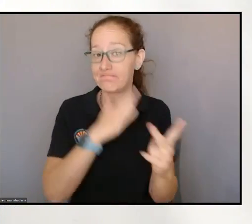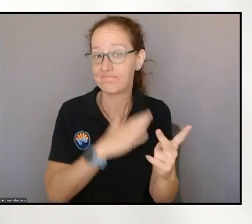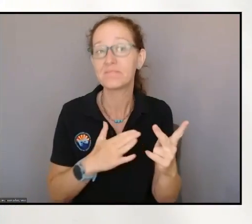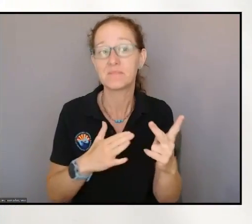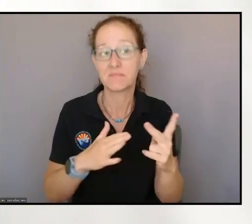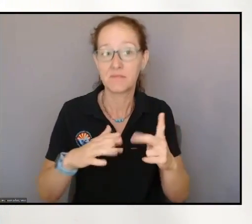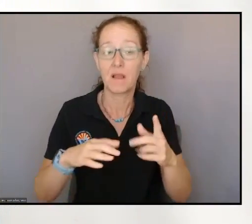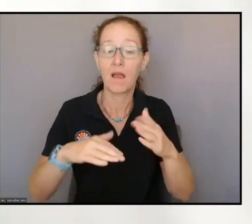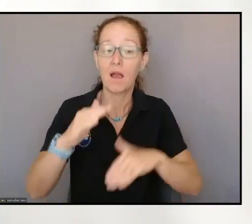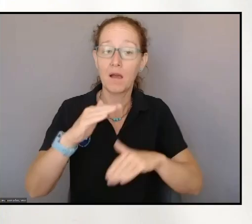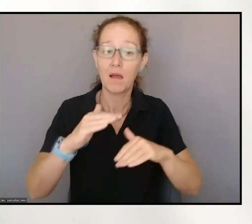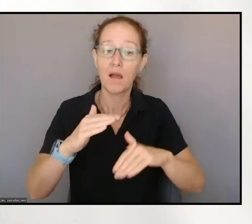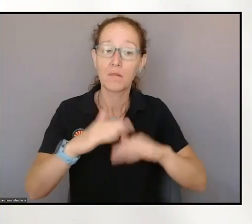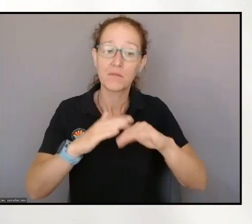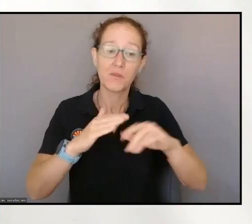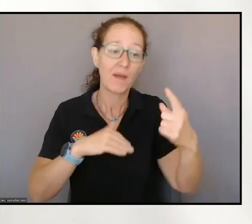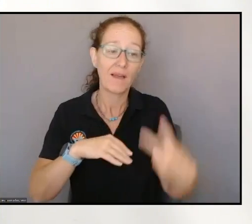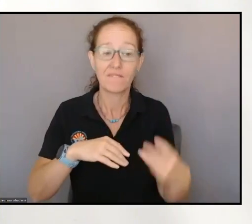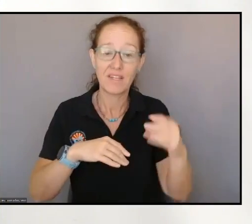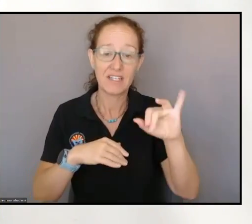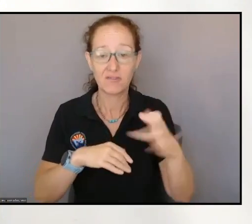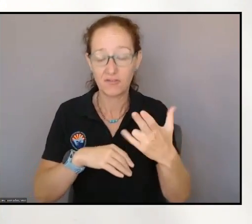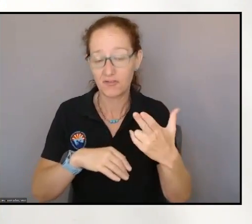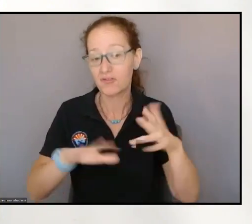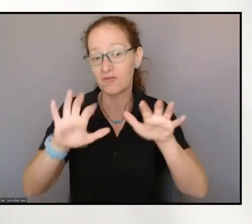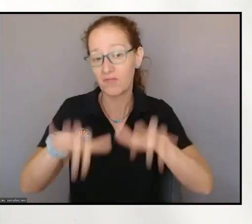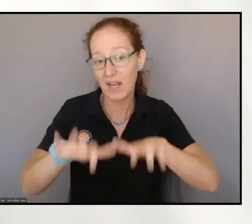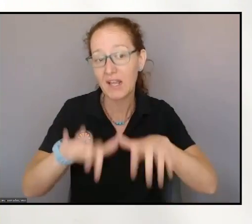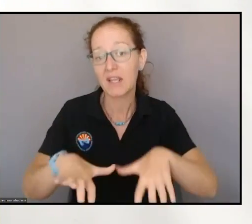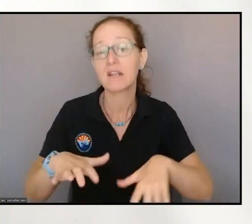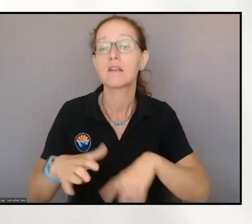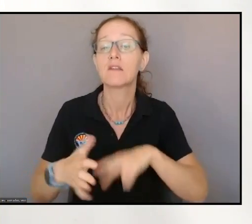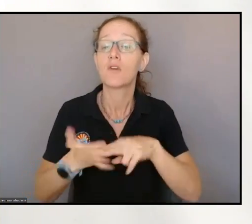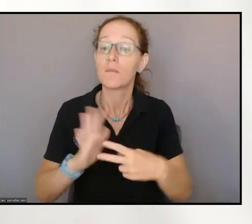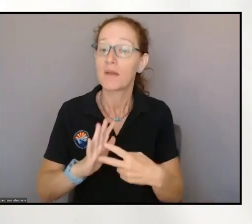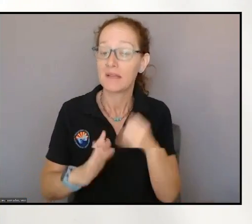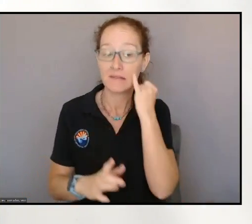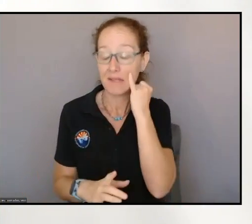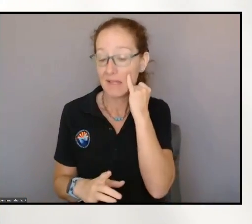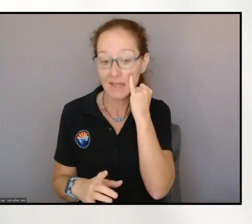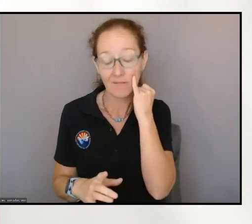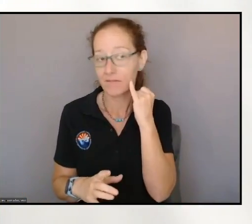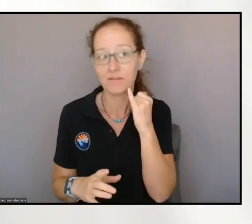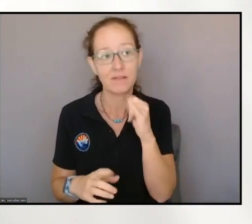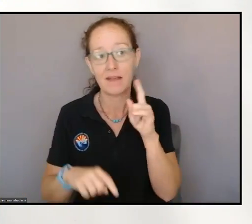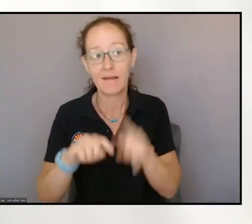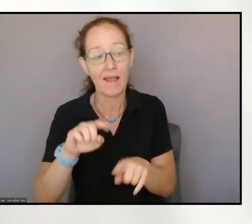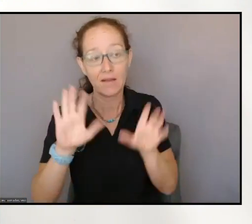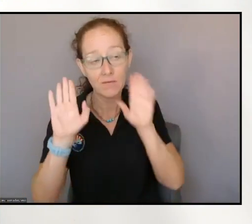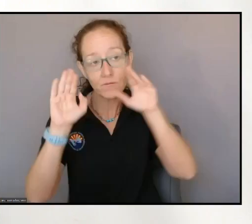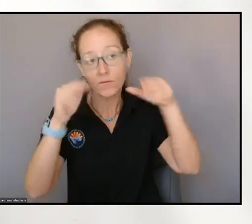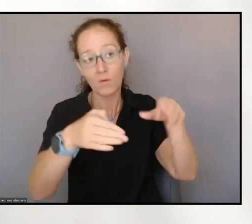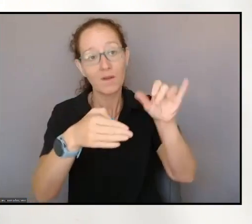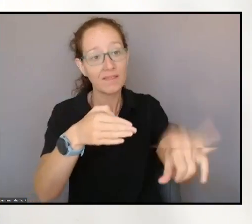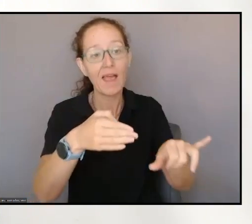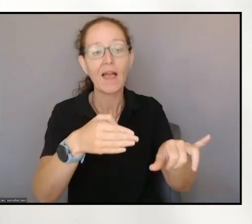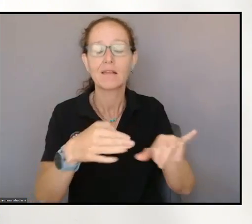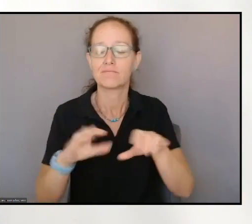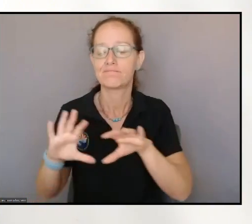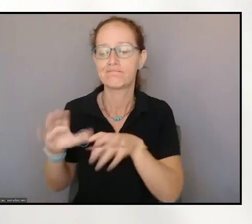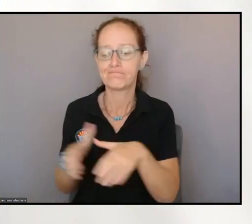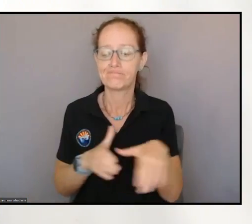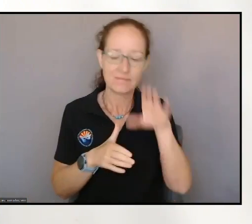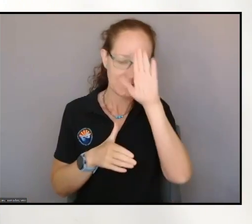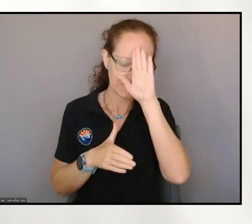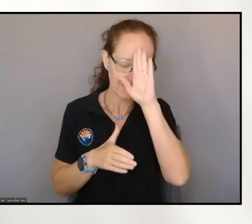contingency plans in place. If those pieces of equipment and the crews are not able to engage, they will find other opportunities to engage other